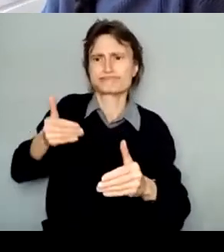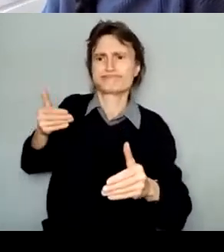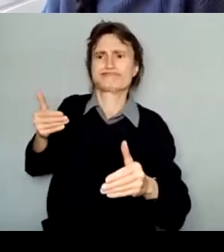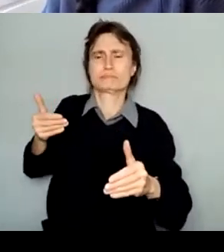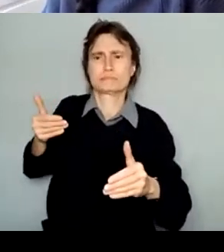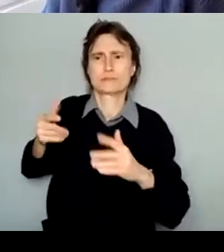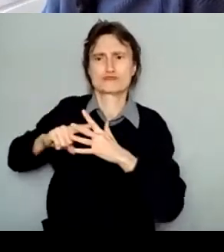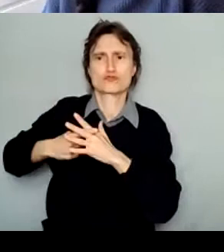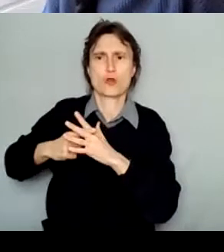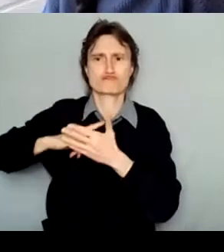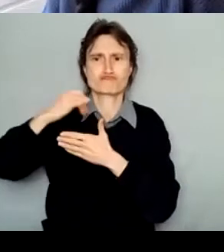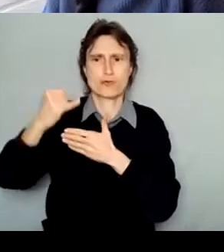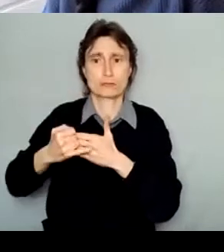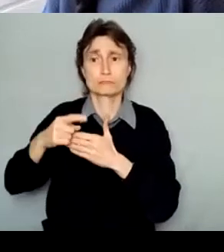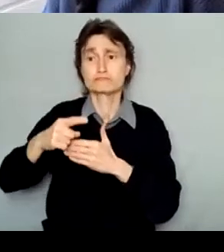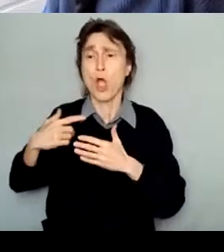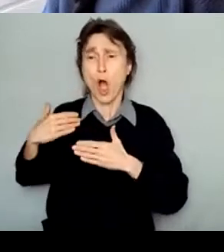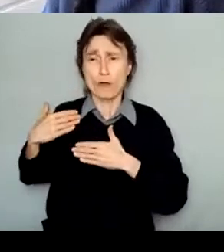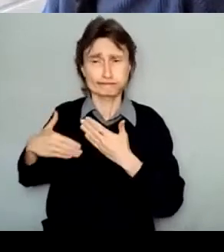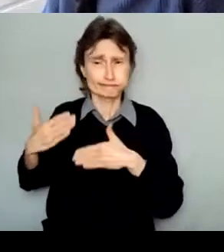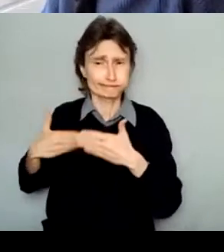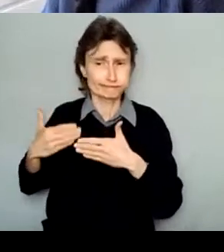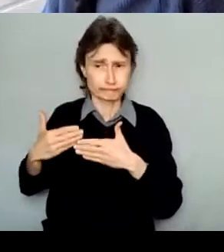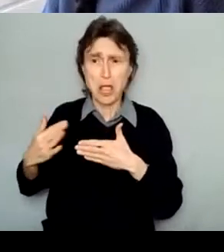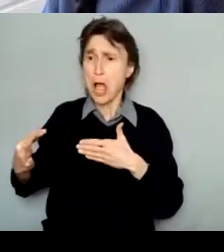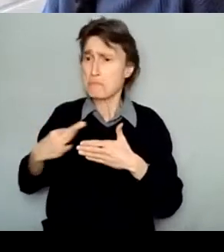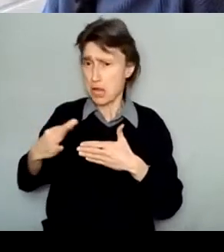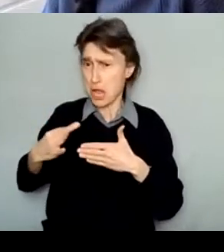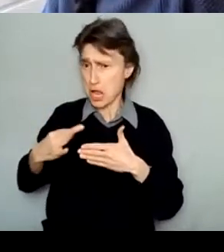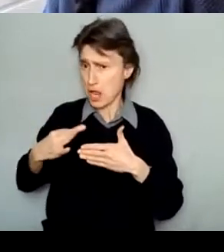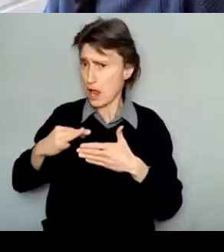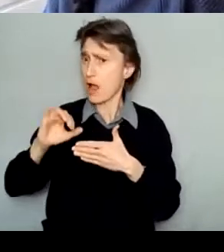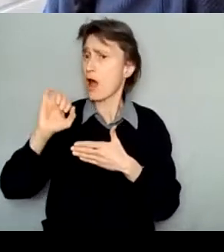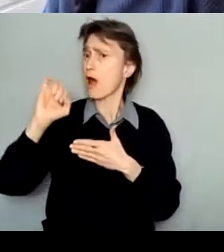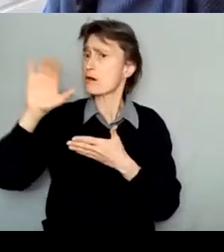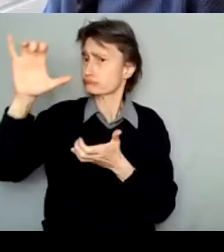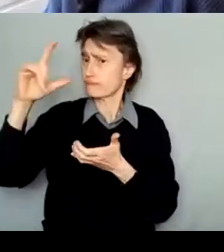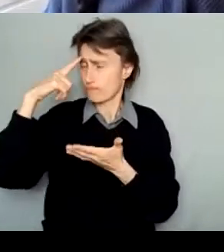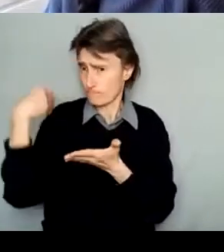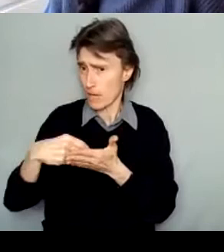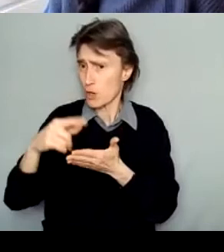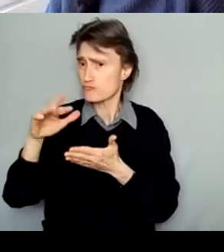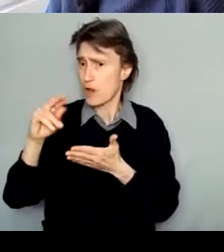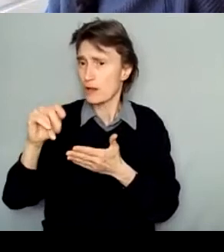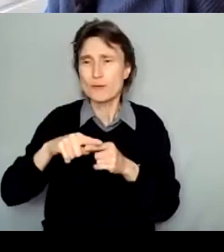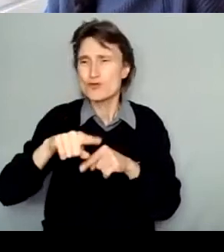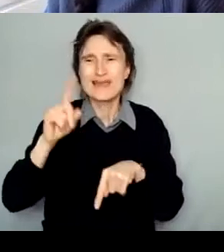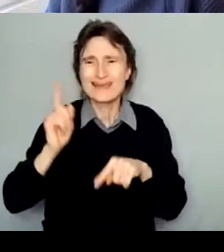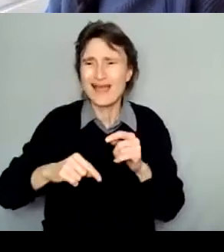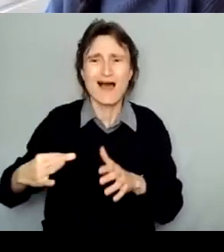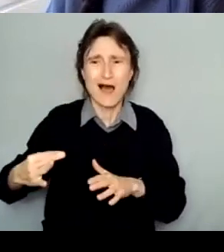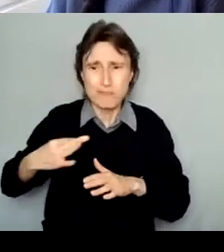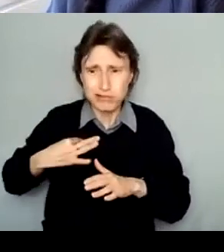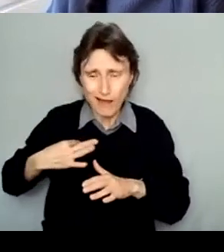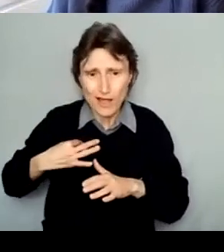underway before you submit an application or receive notification about the grant, but you cannot apply for a project that will